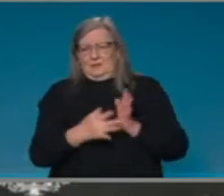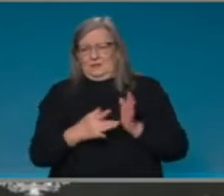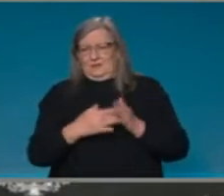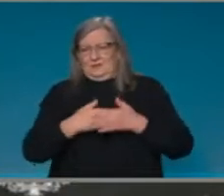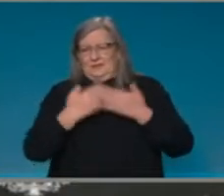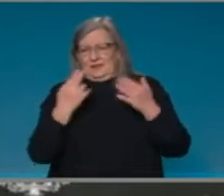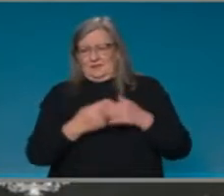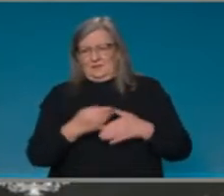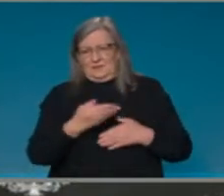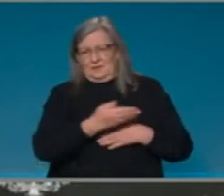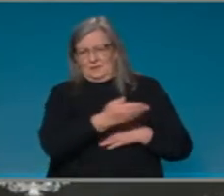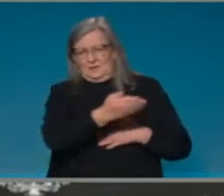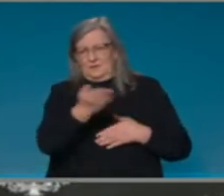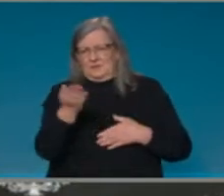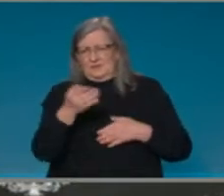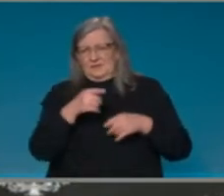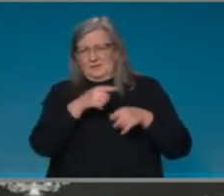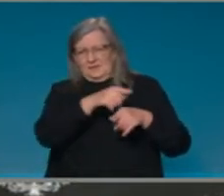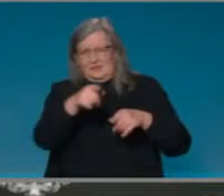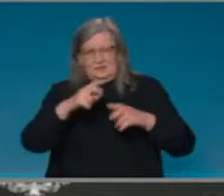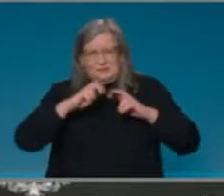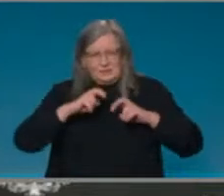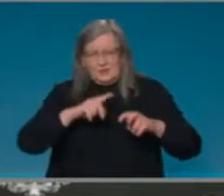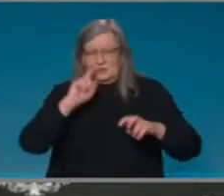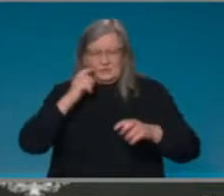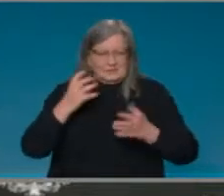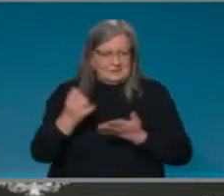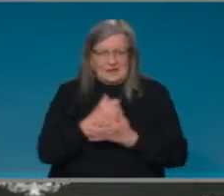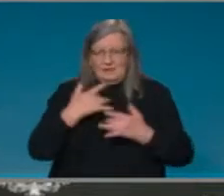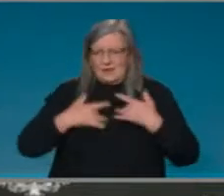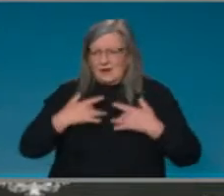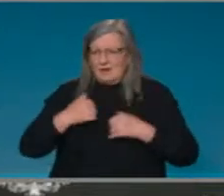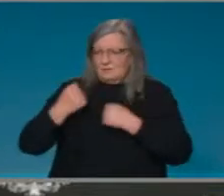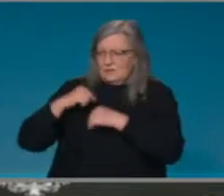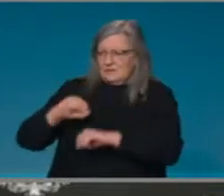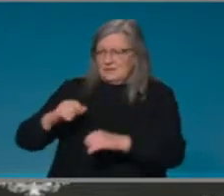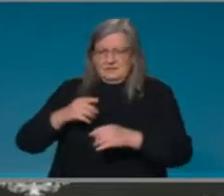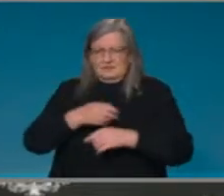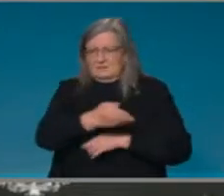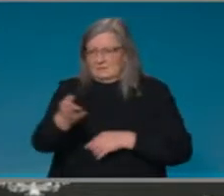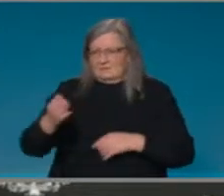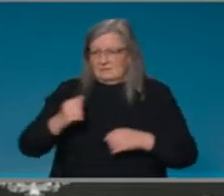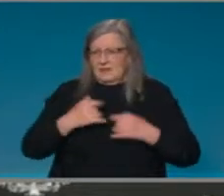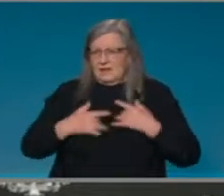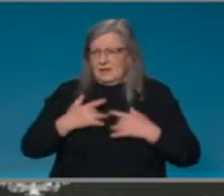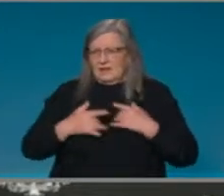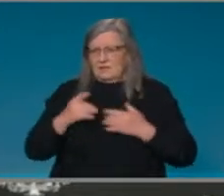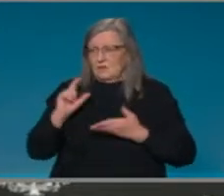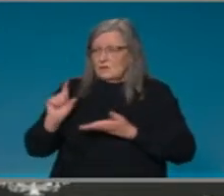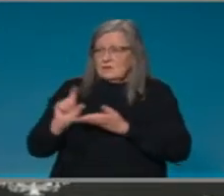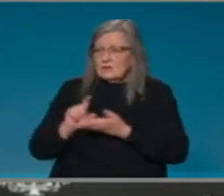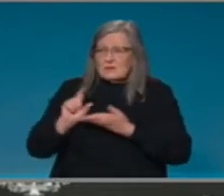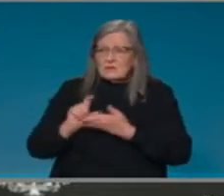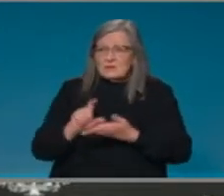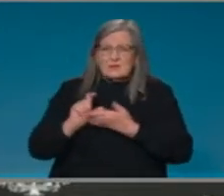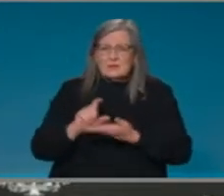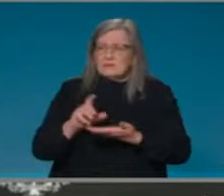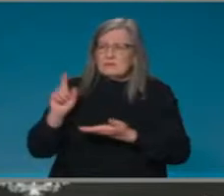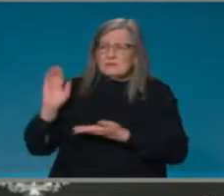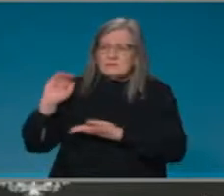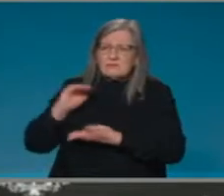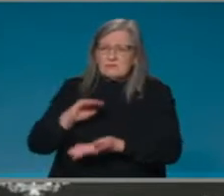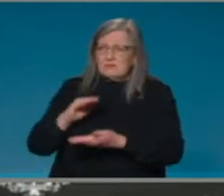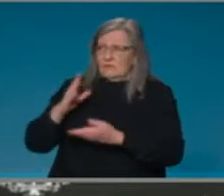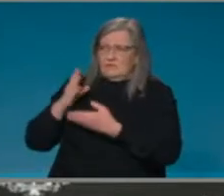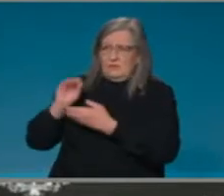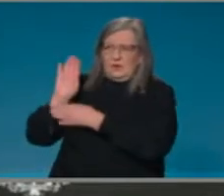lives and protect lives. And we have our vaccines because of international research, and we'll continue to play